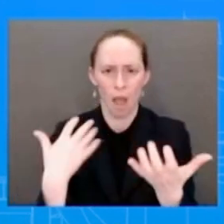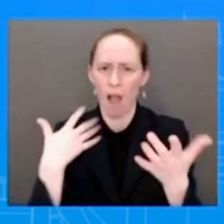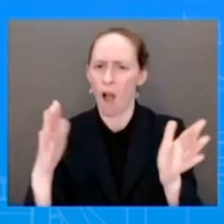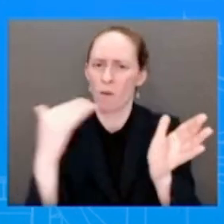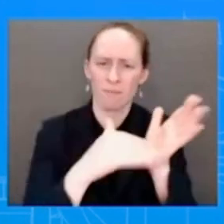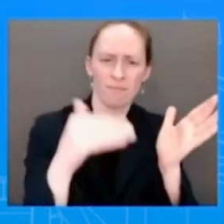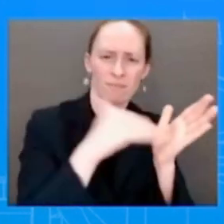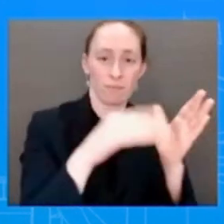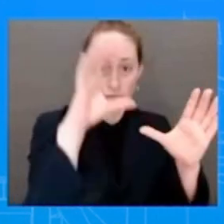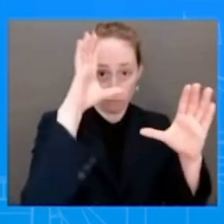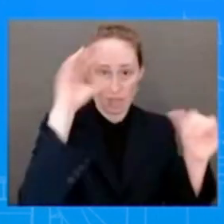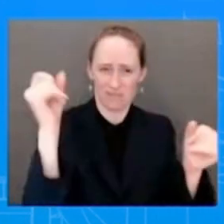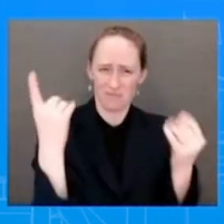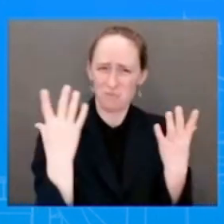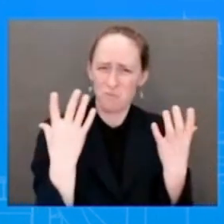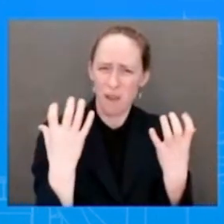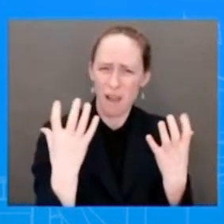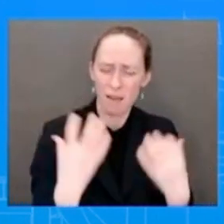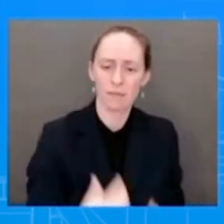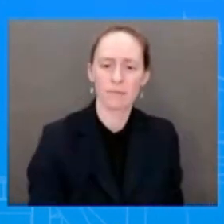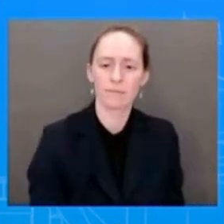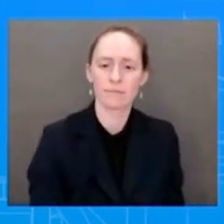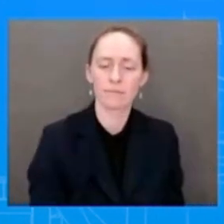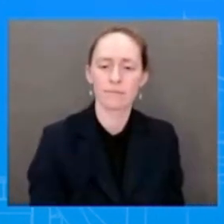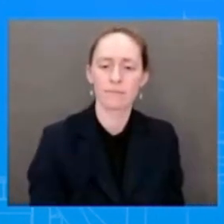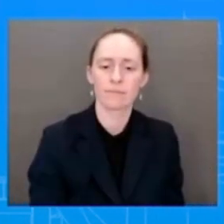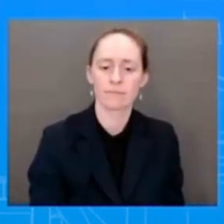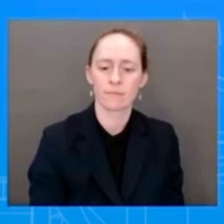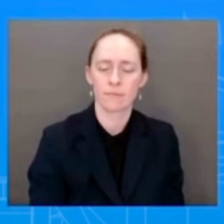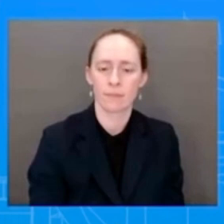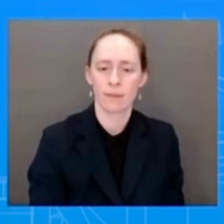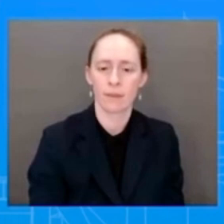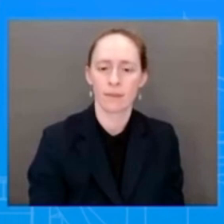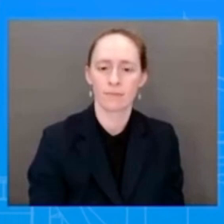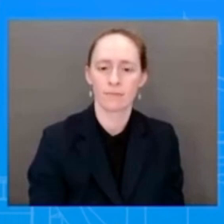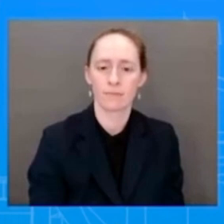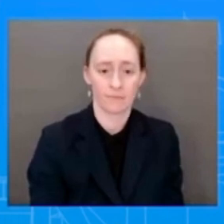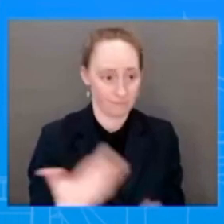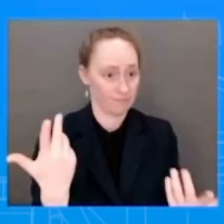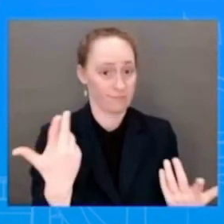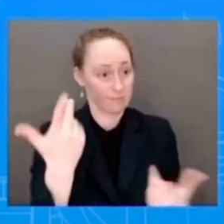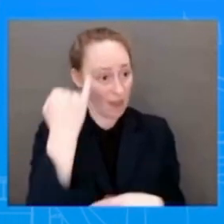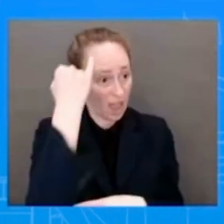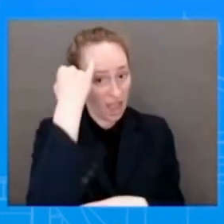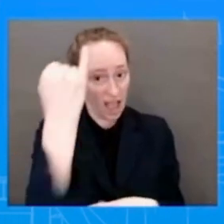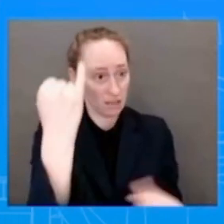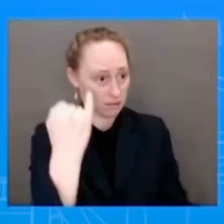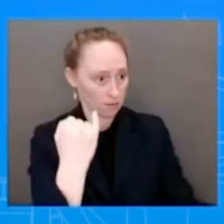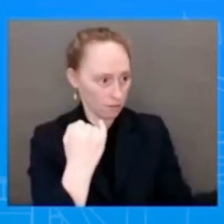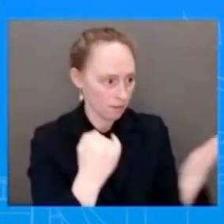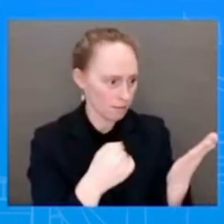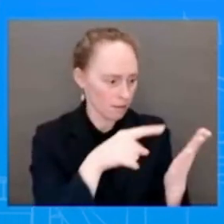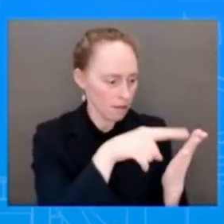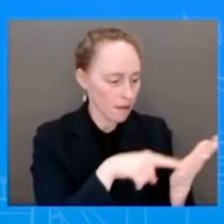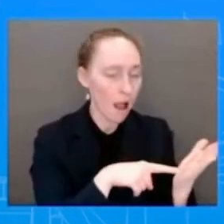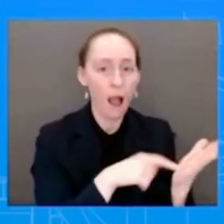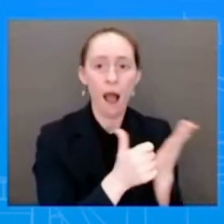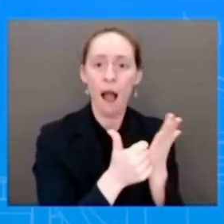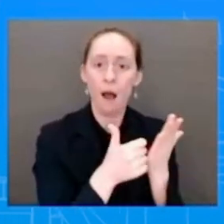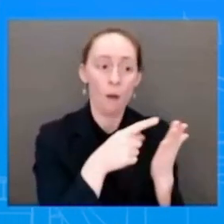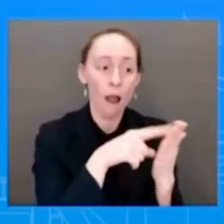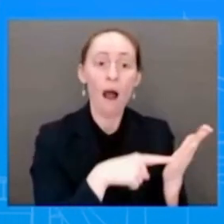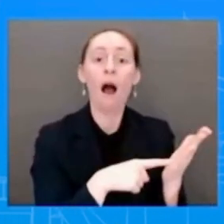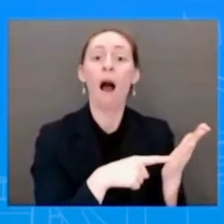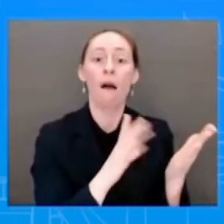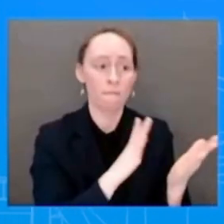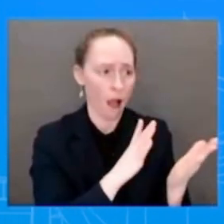very loud and clear to the Speaker if he has any ideas on how to work together on that, we're willing to listen and work in good faith. But look,